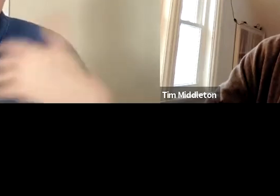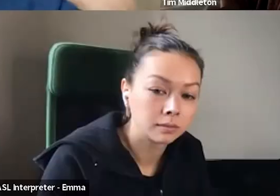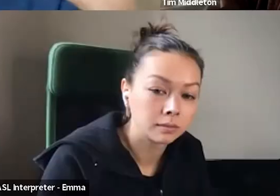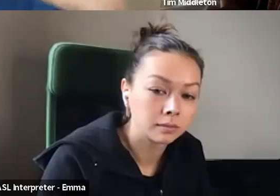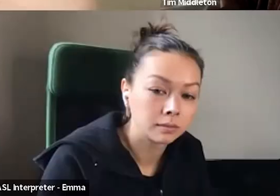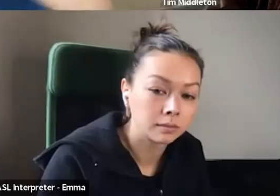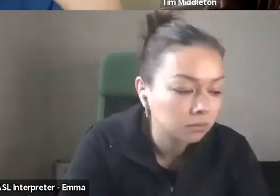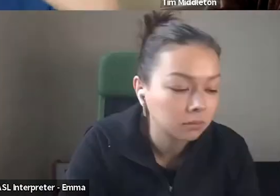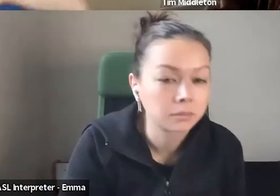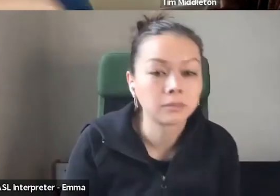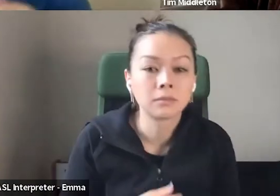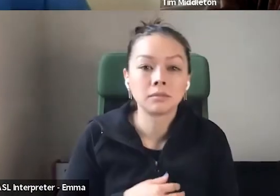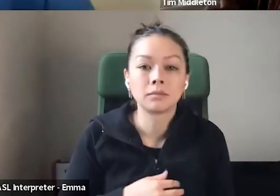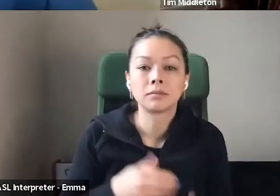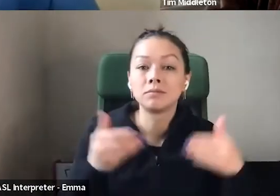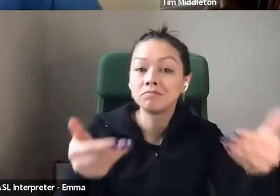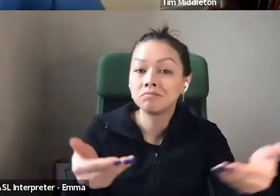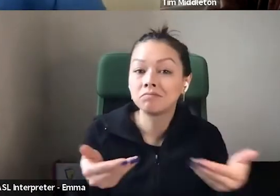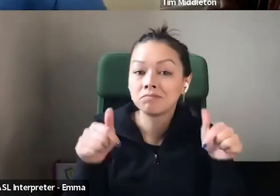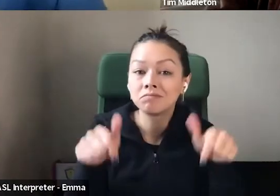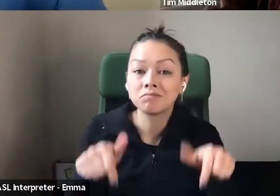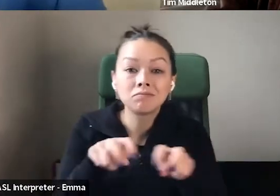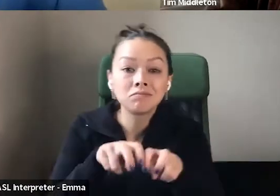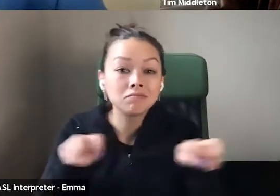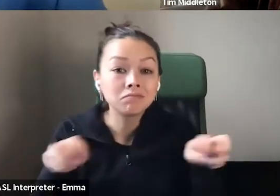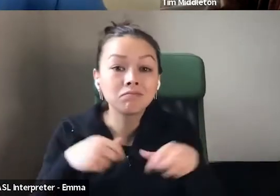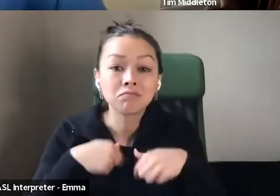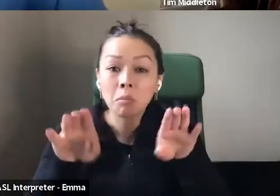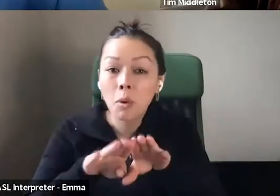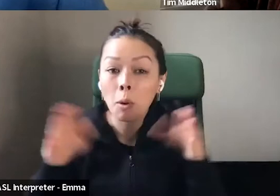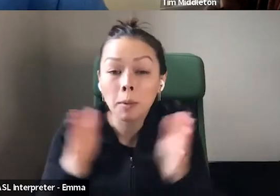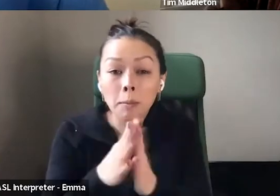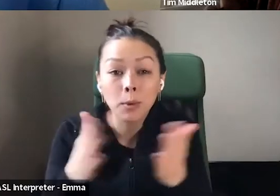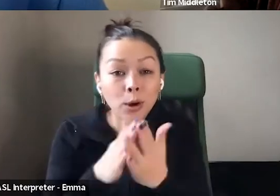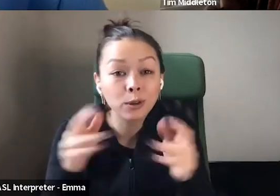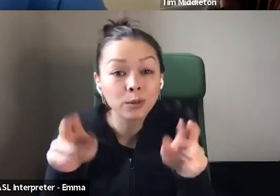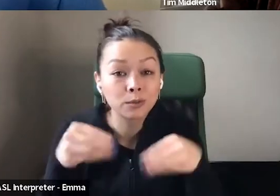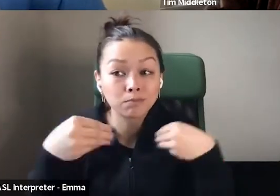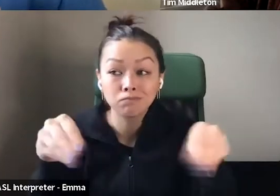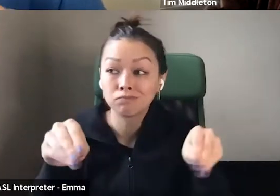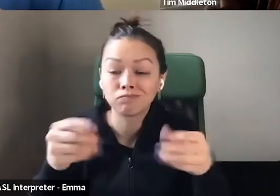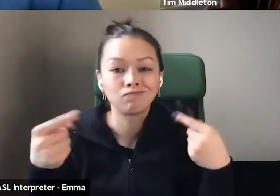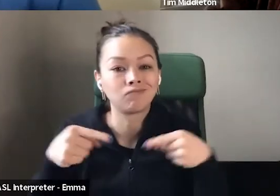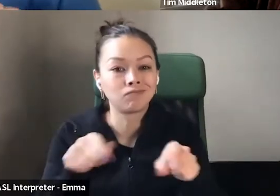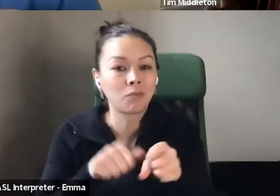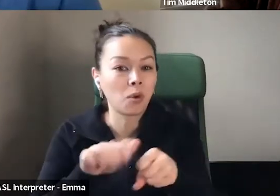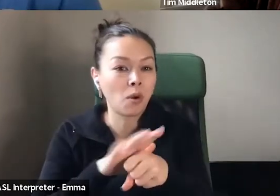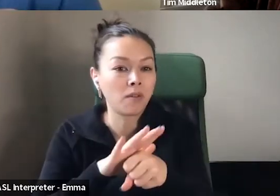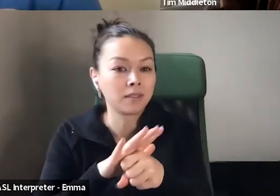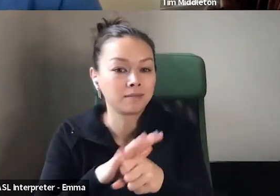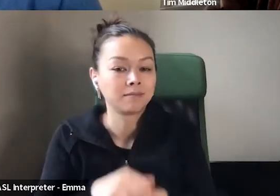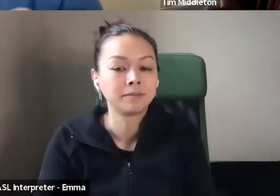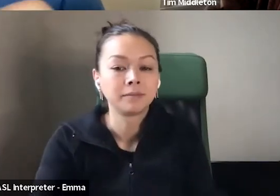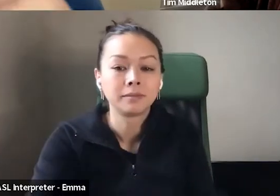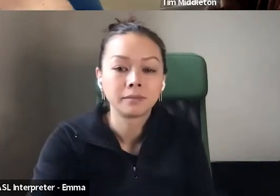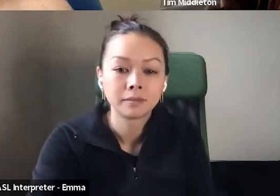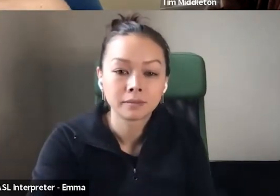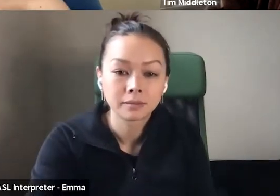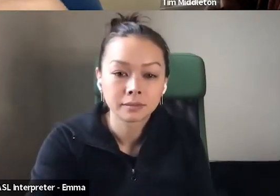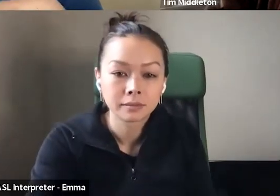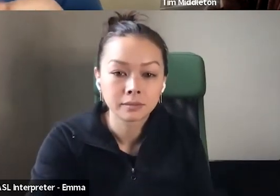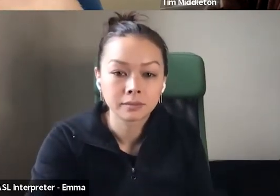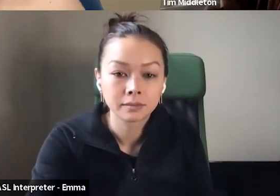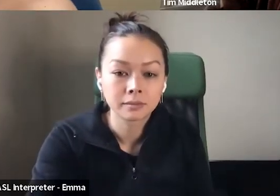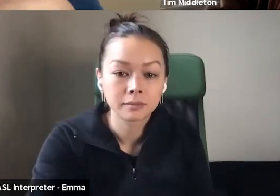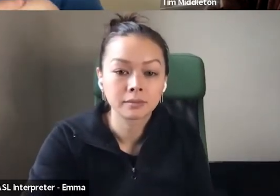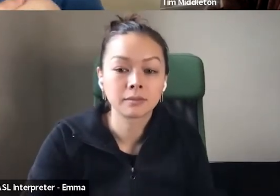Welcome to our panel. I opened a bookstore during the pandemic. Before we get started, I wanted to take a moment to acknowledge the Indigenous